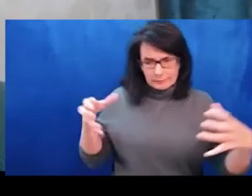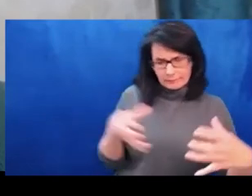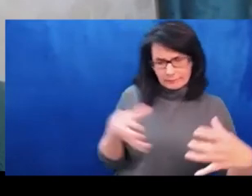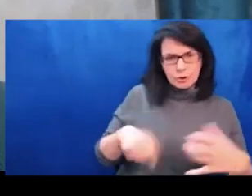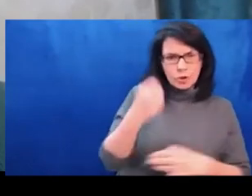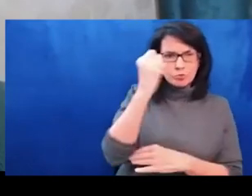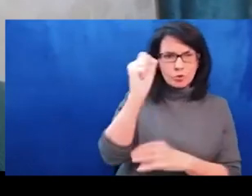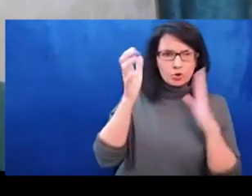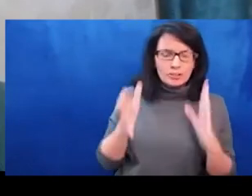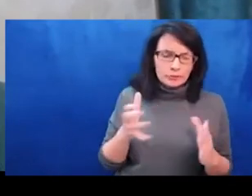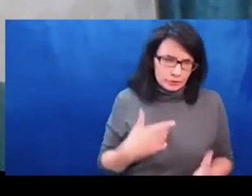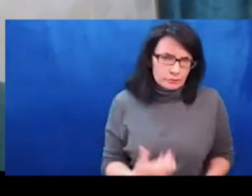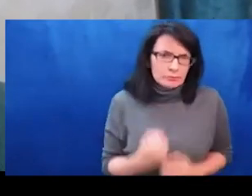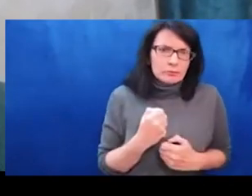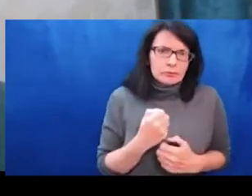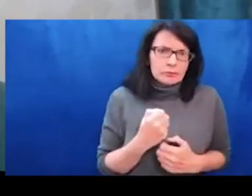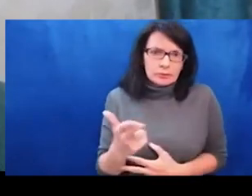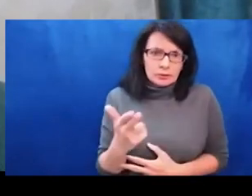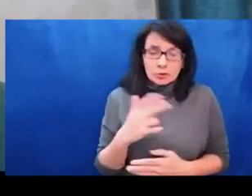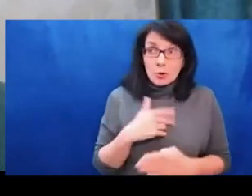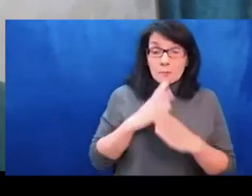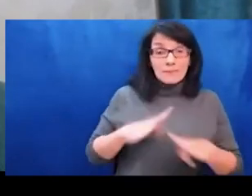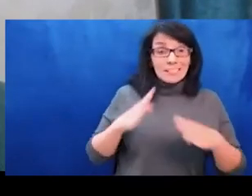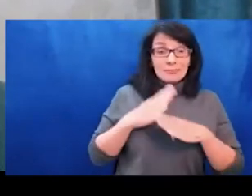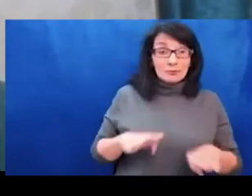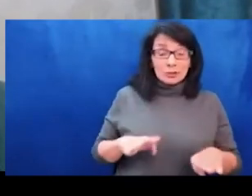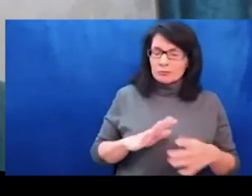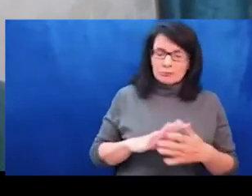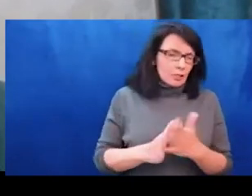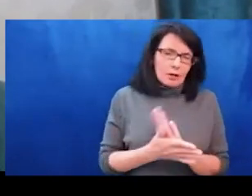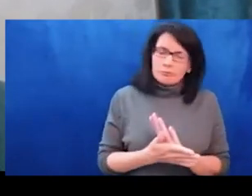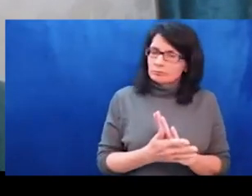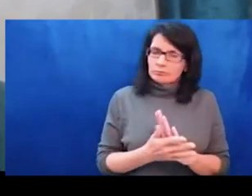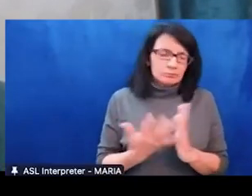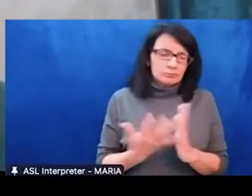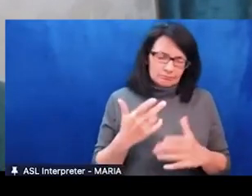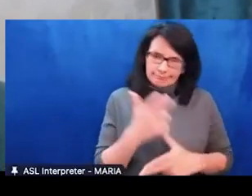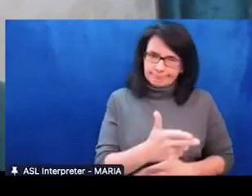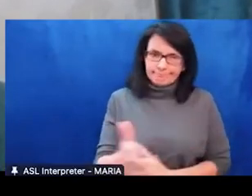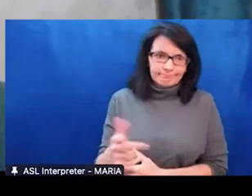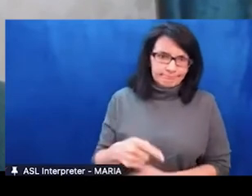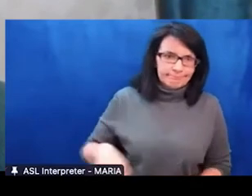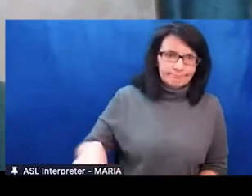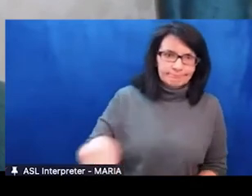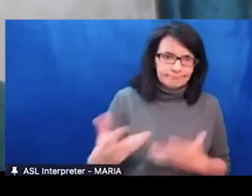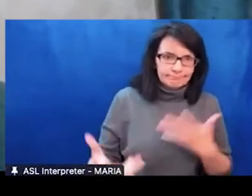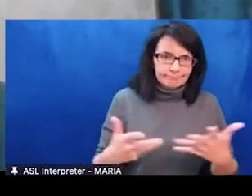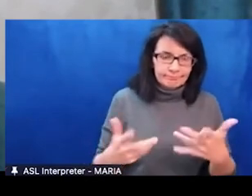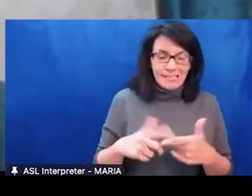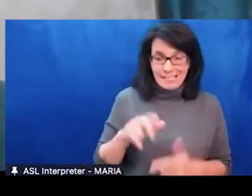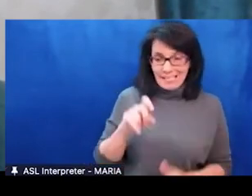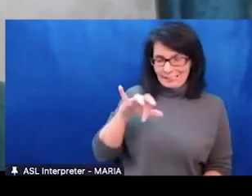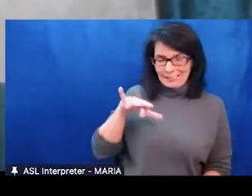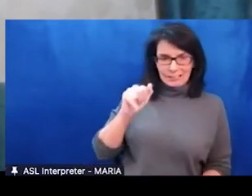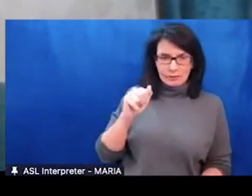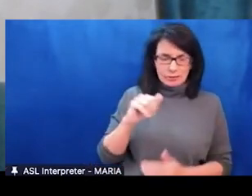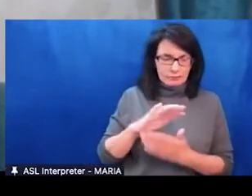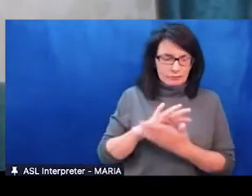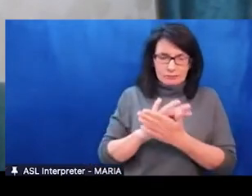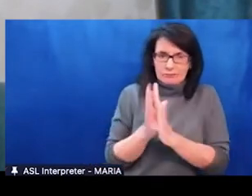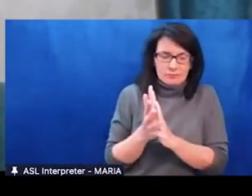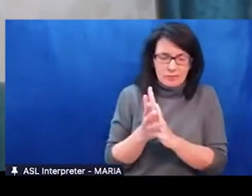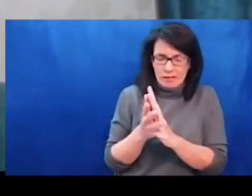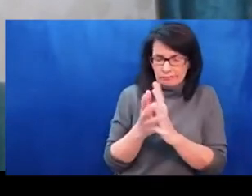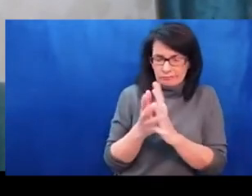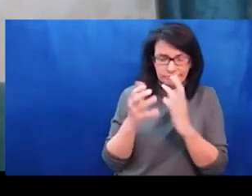The demands were clear, freedom, dignity, and social justice. In Syria, Assad regime met